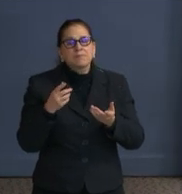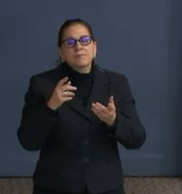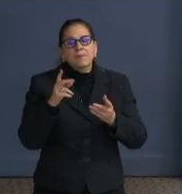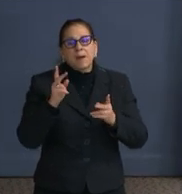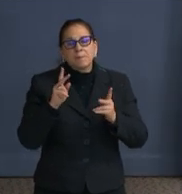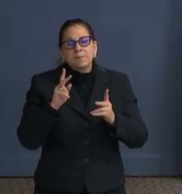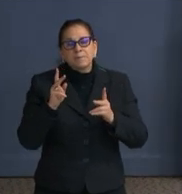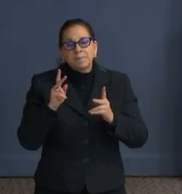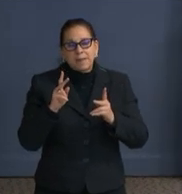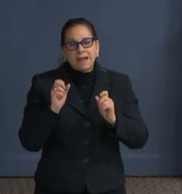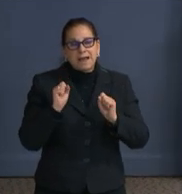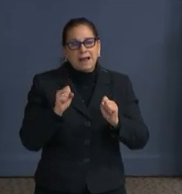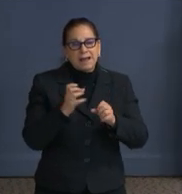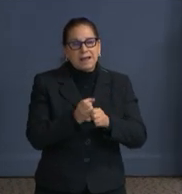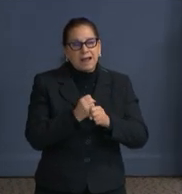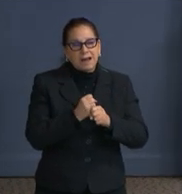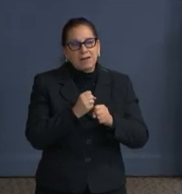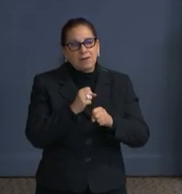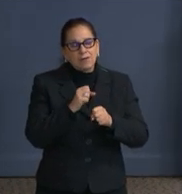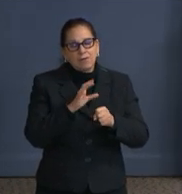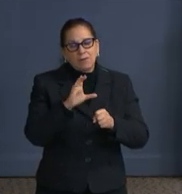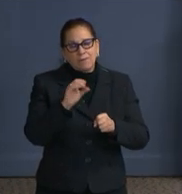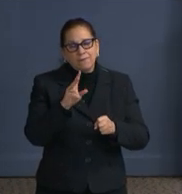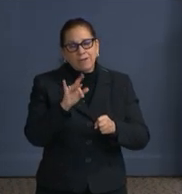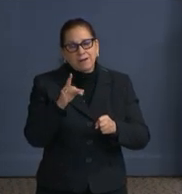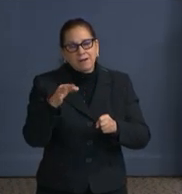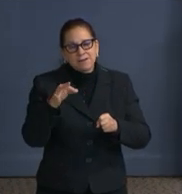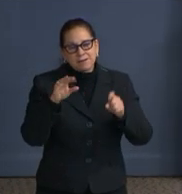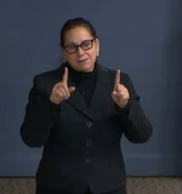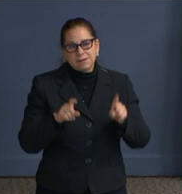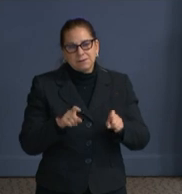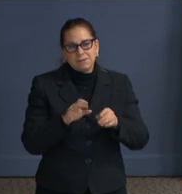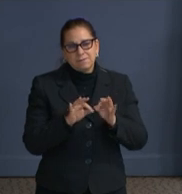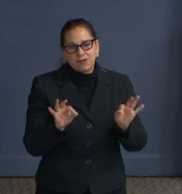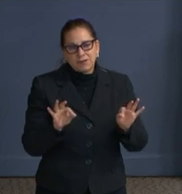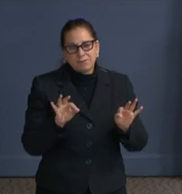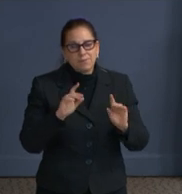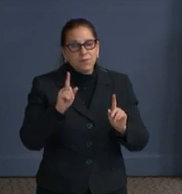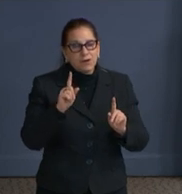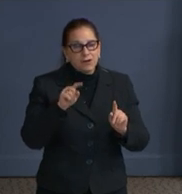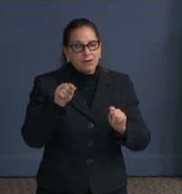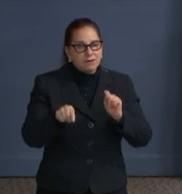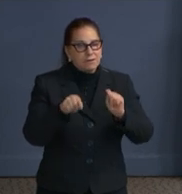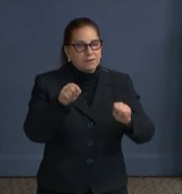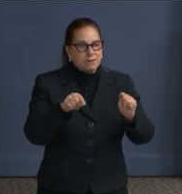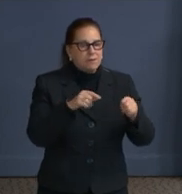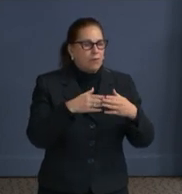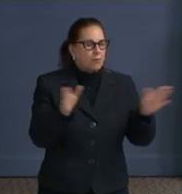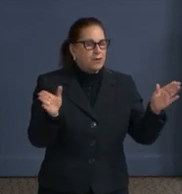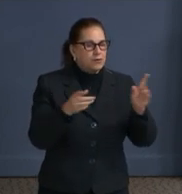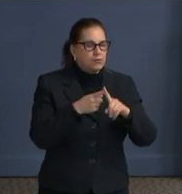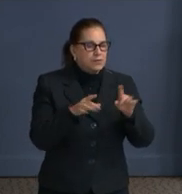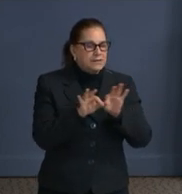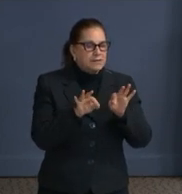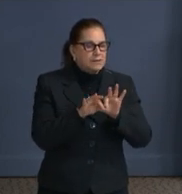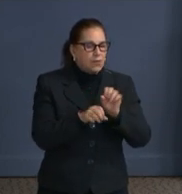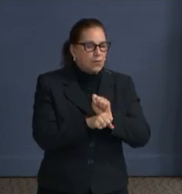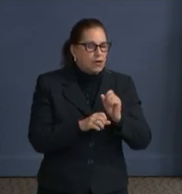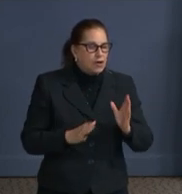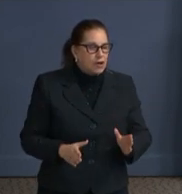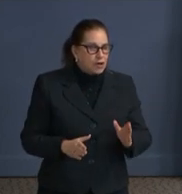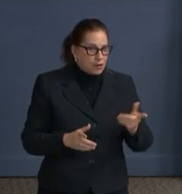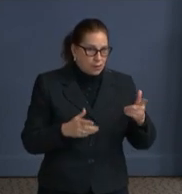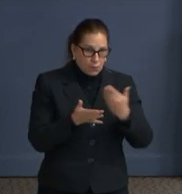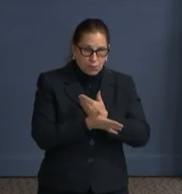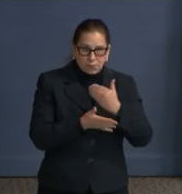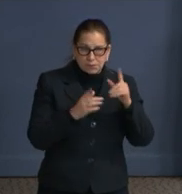and that free COVID testing will be available for essential workers through this new pop